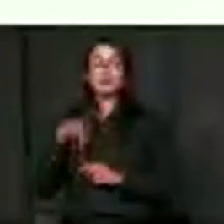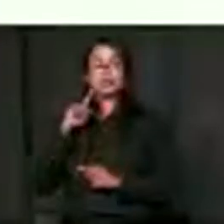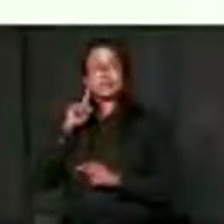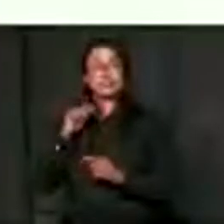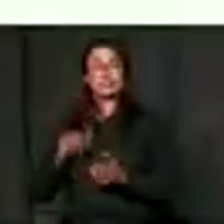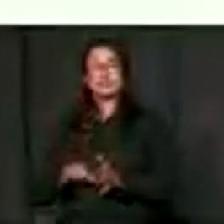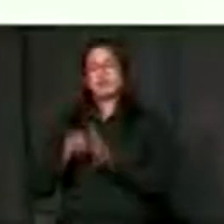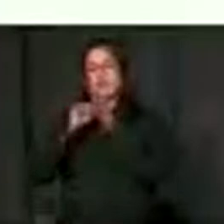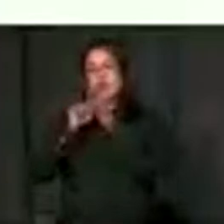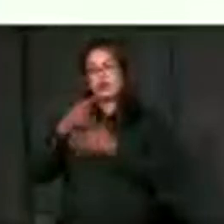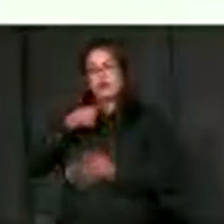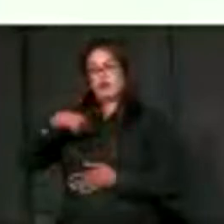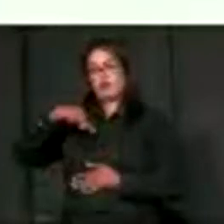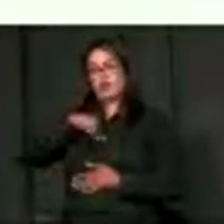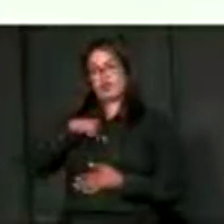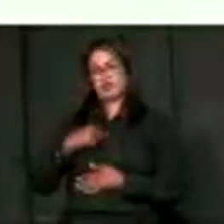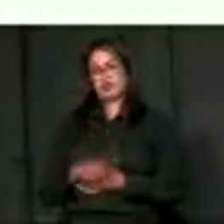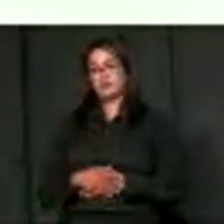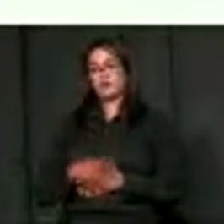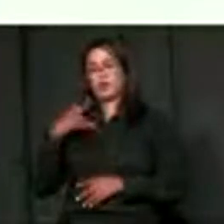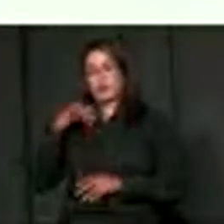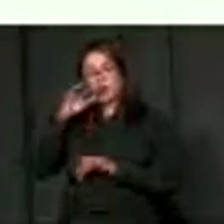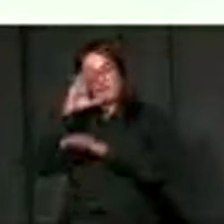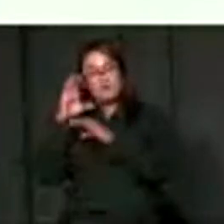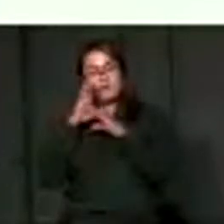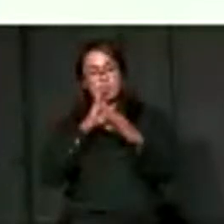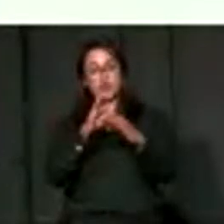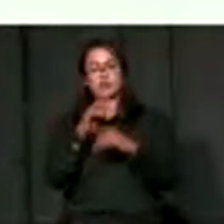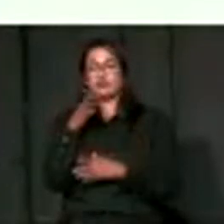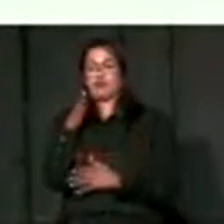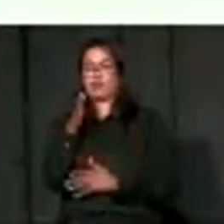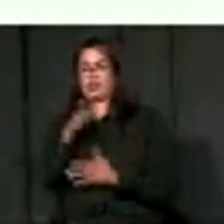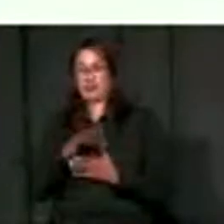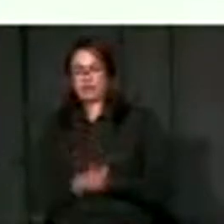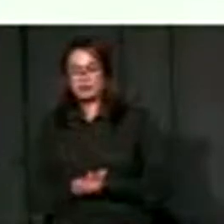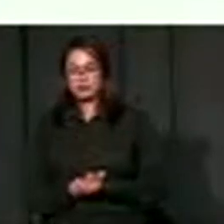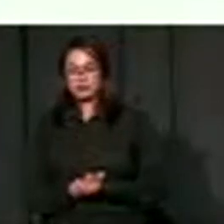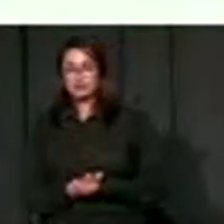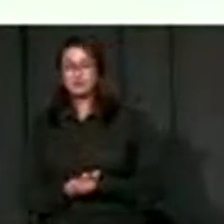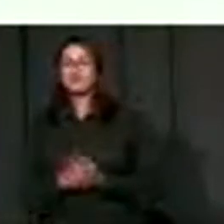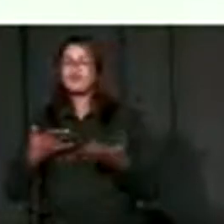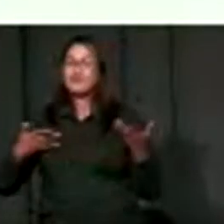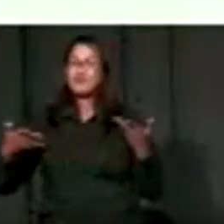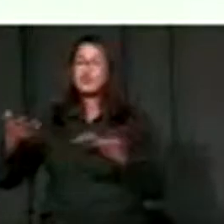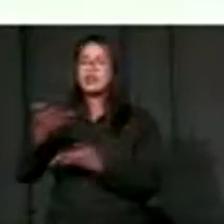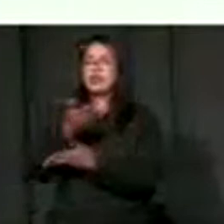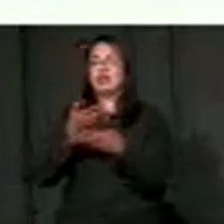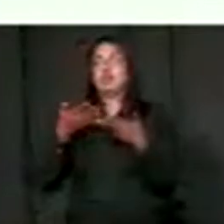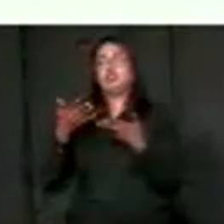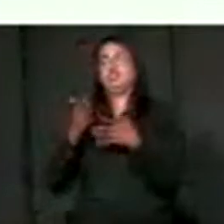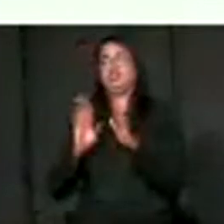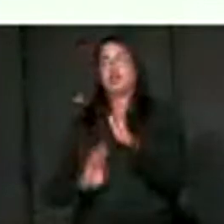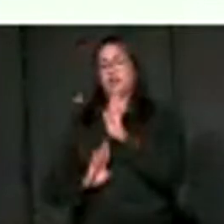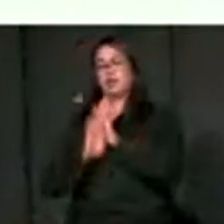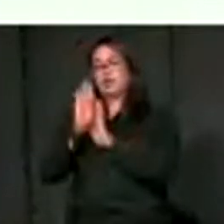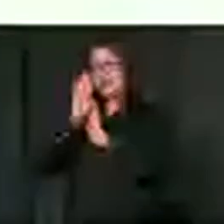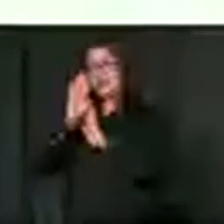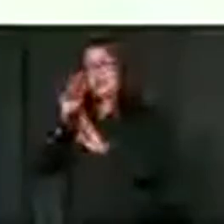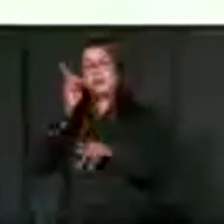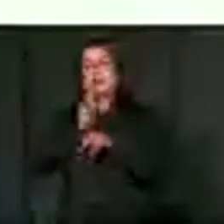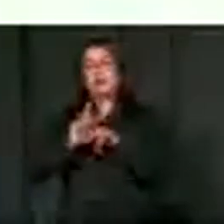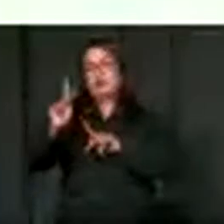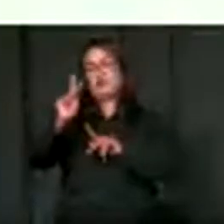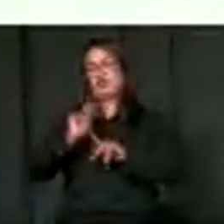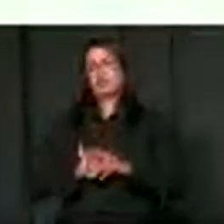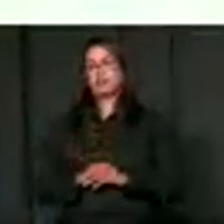quite critical that we did focus on engaging on matters in professional development of